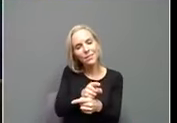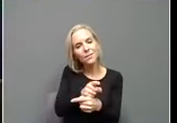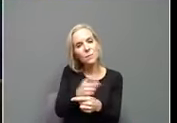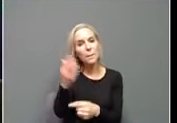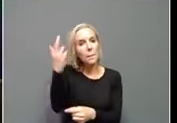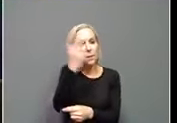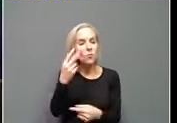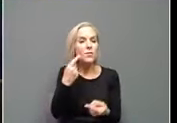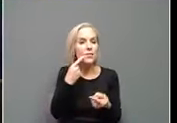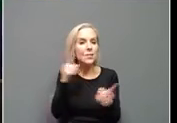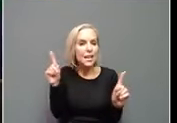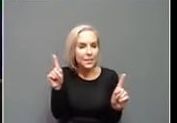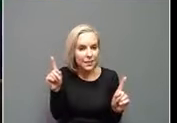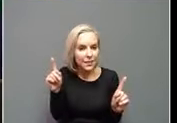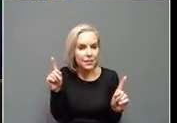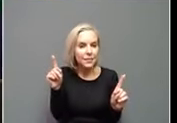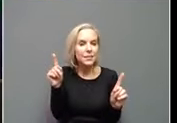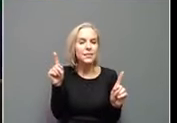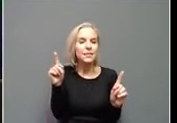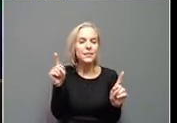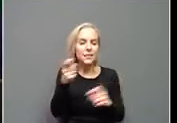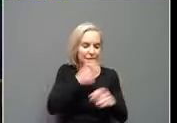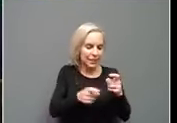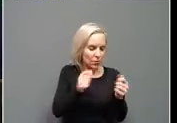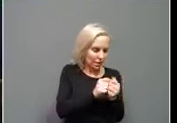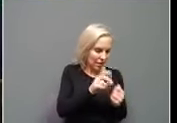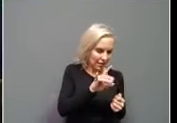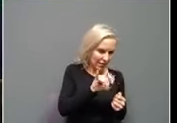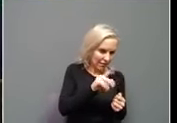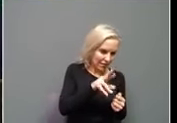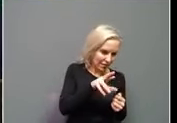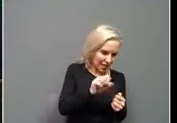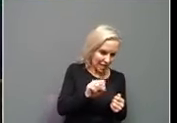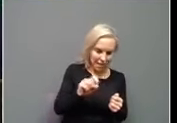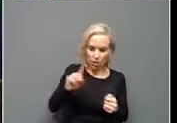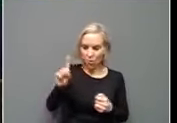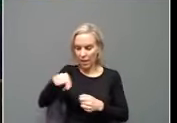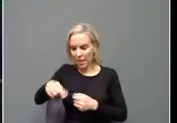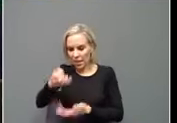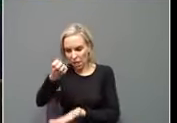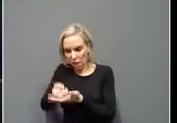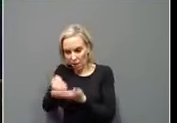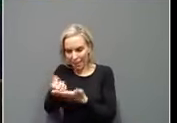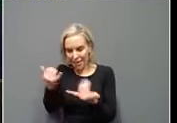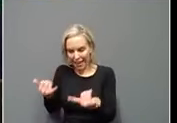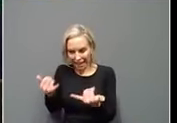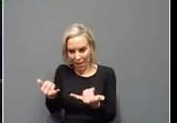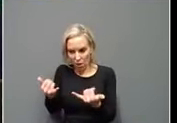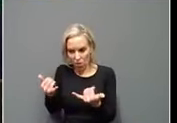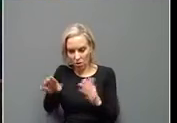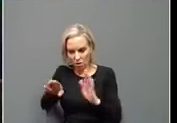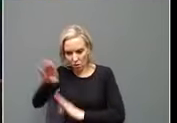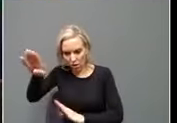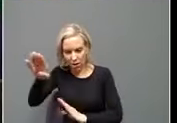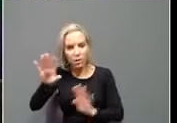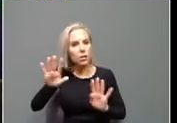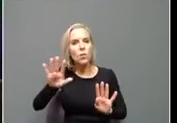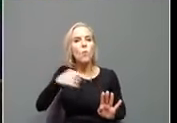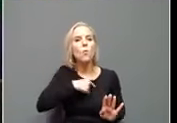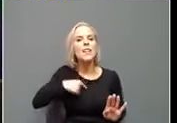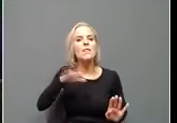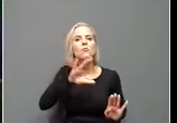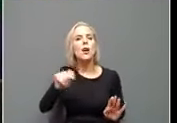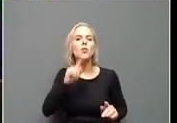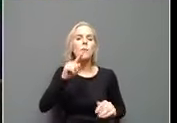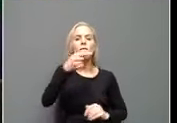success dealing with the virus and where our economy is going is we have never tried to be the first. We